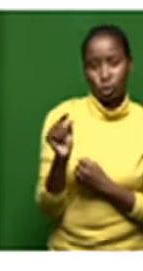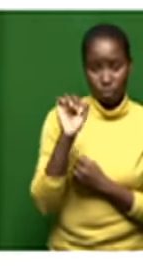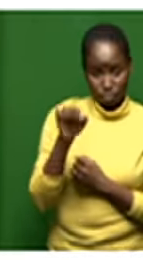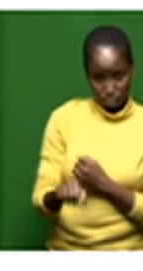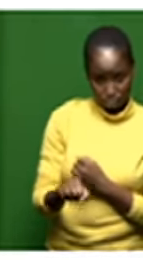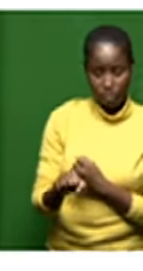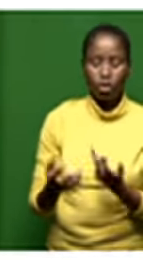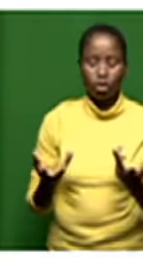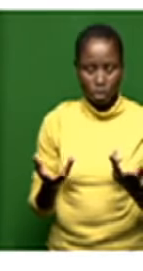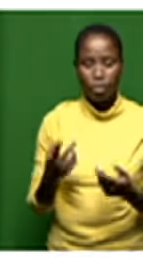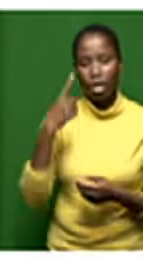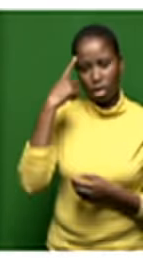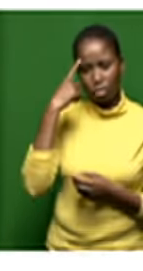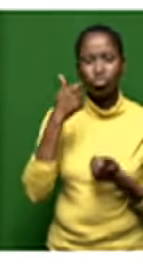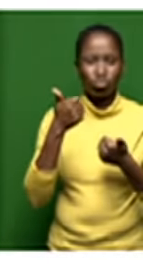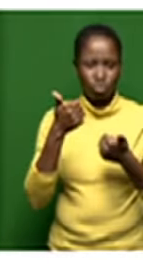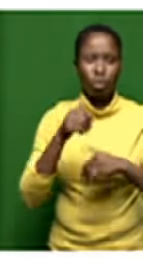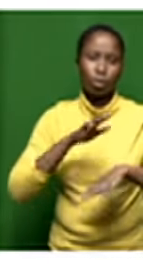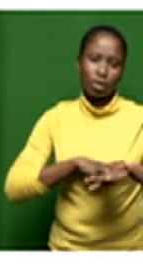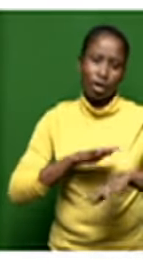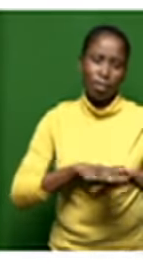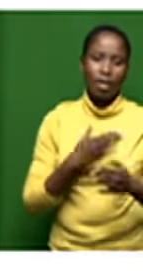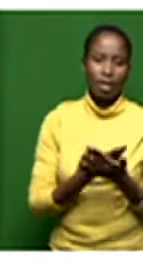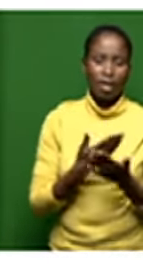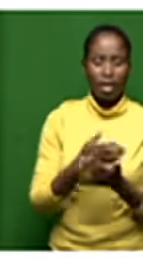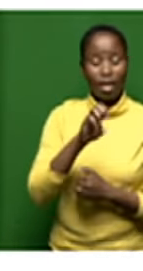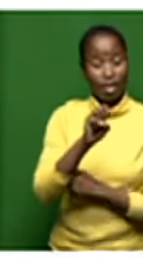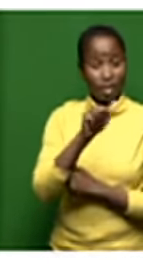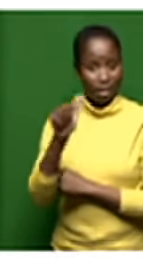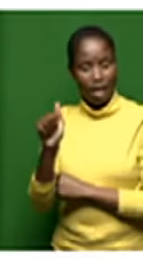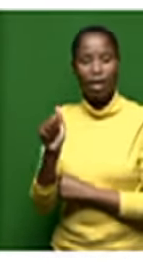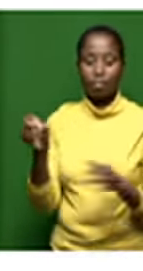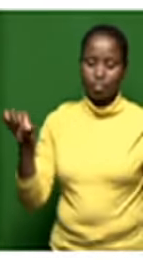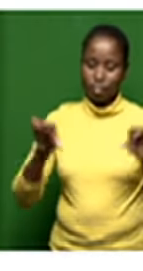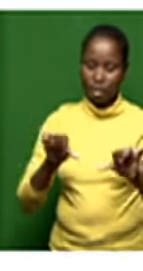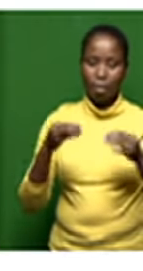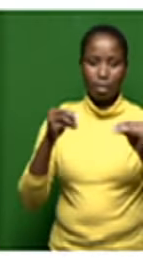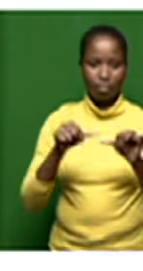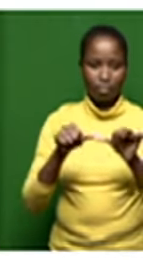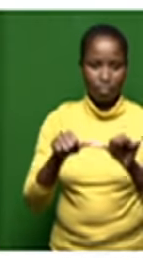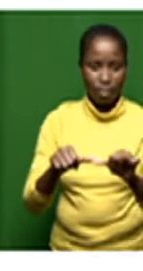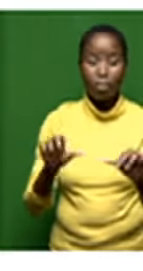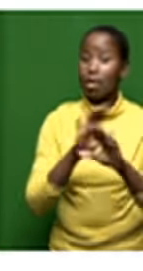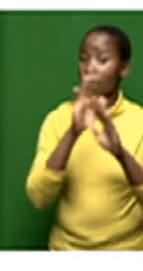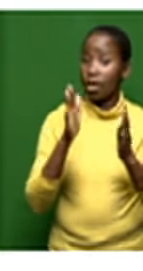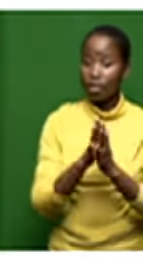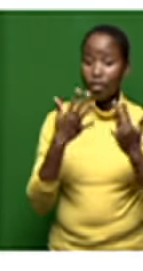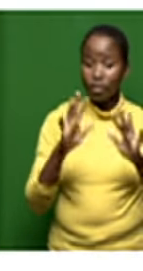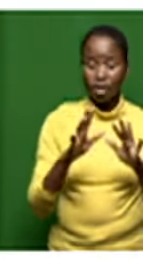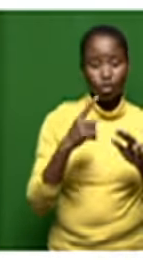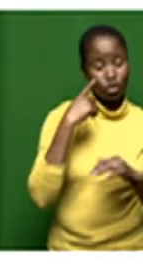it is a good time to go and represent saa on the market so all these factors contributed to us looking at